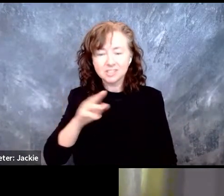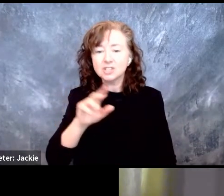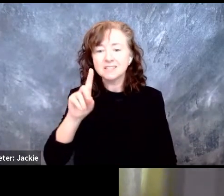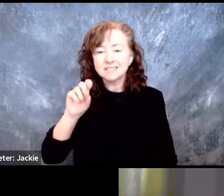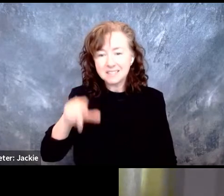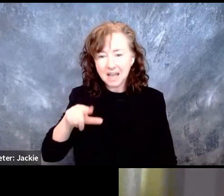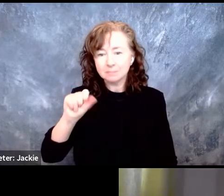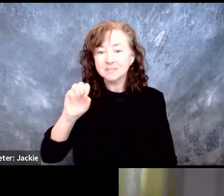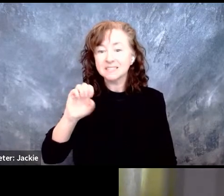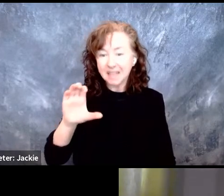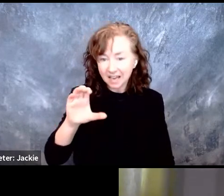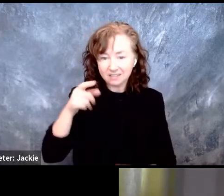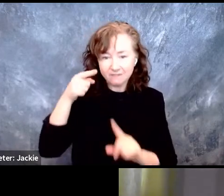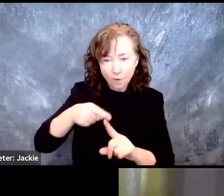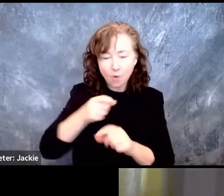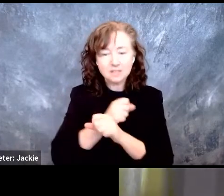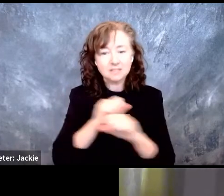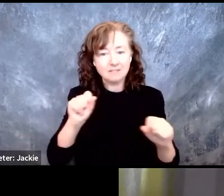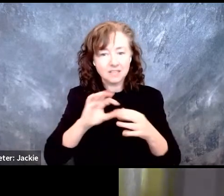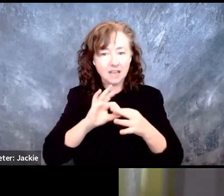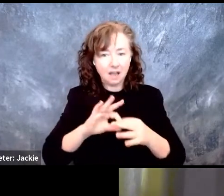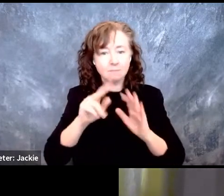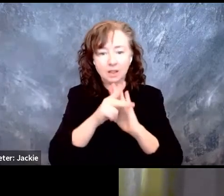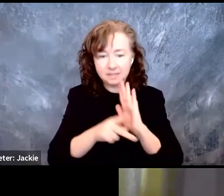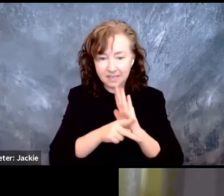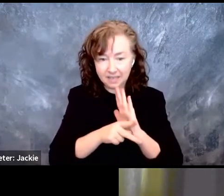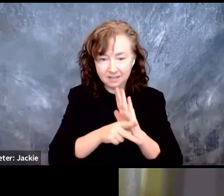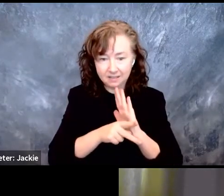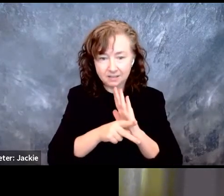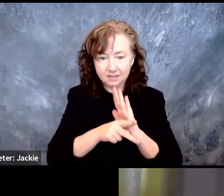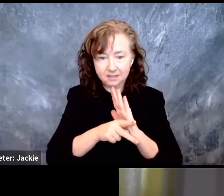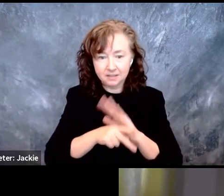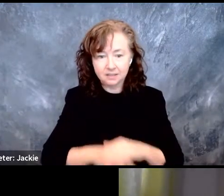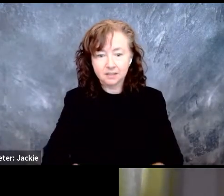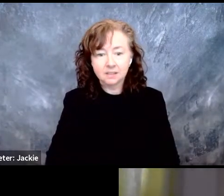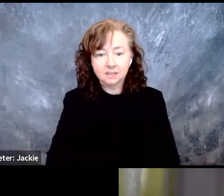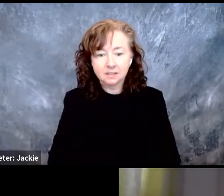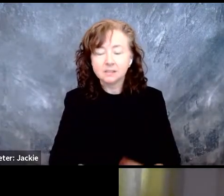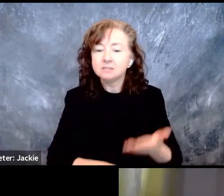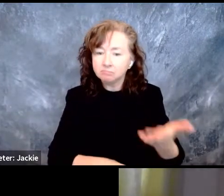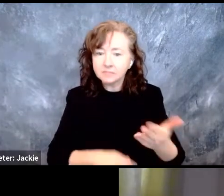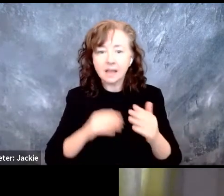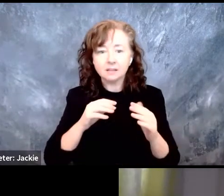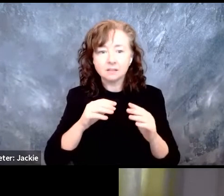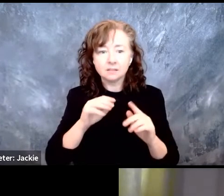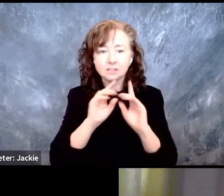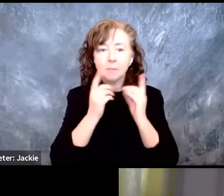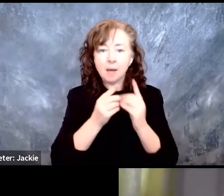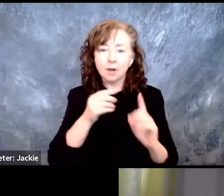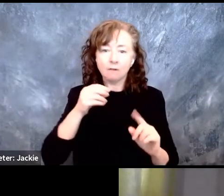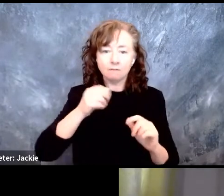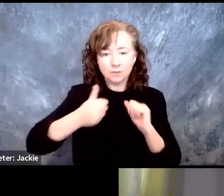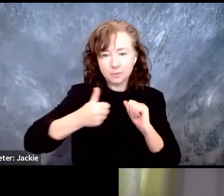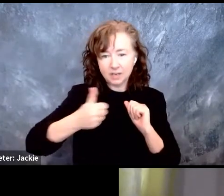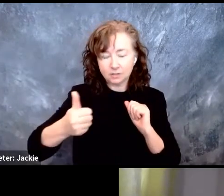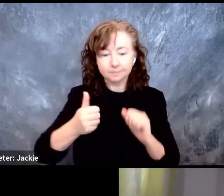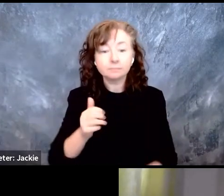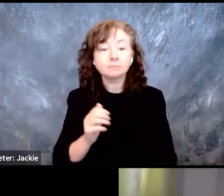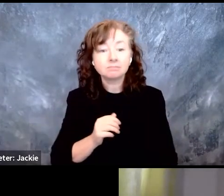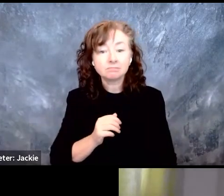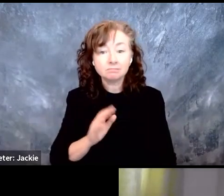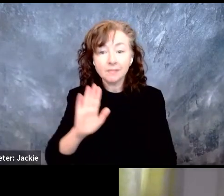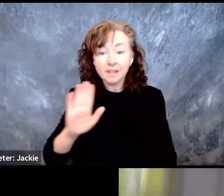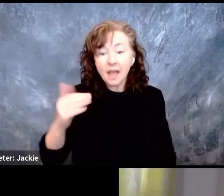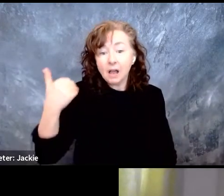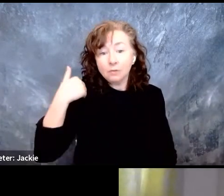secretary for safety and policy at the Department of Transportation. Before her recent appointment to this